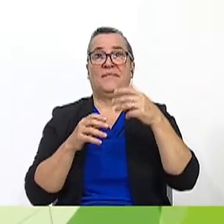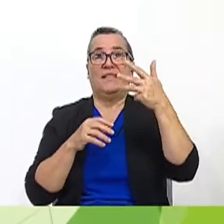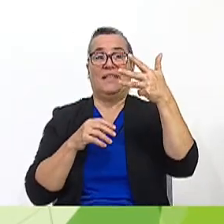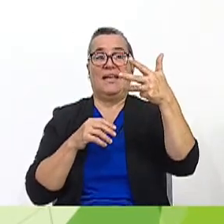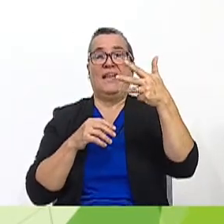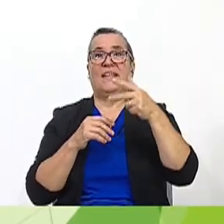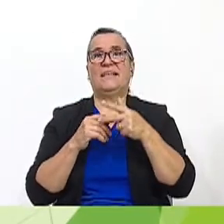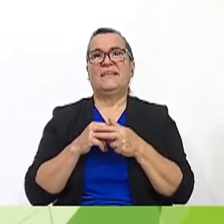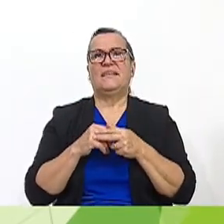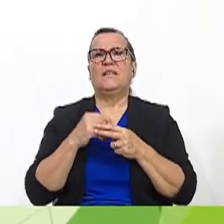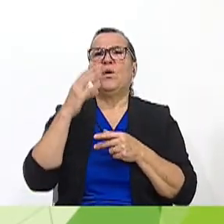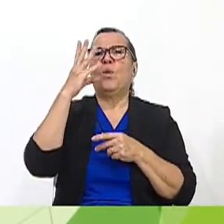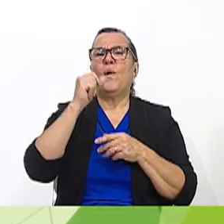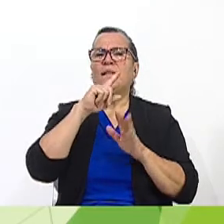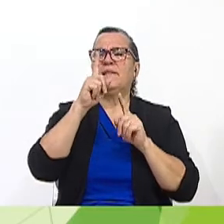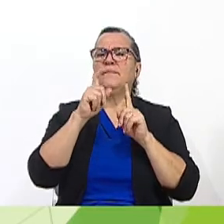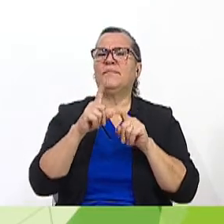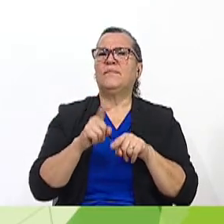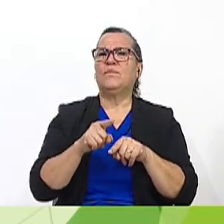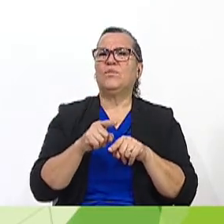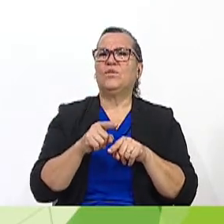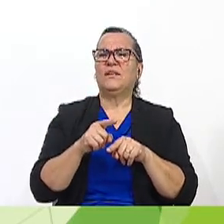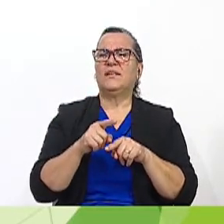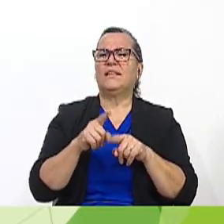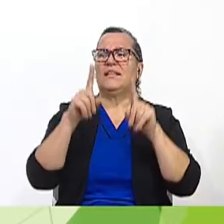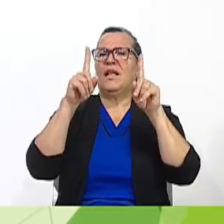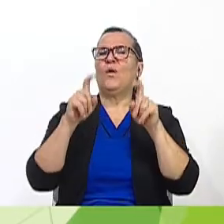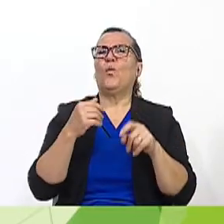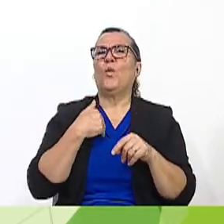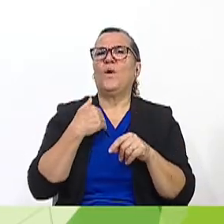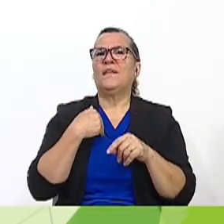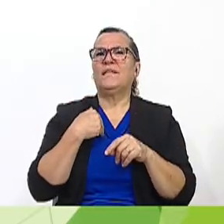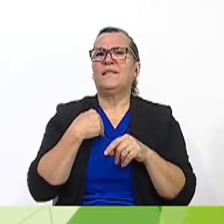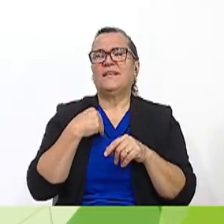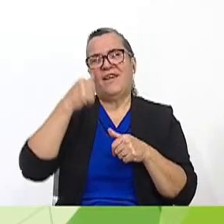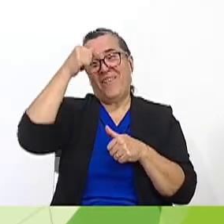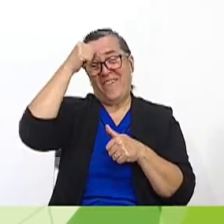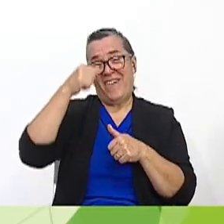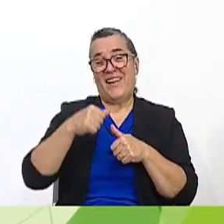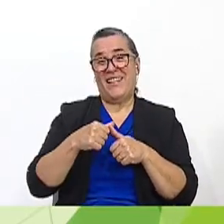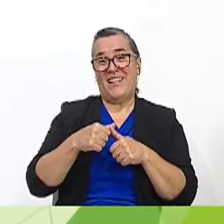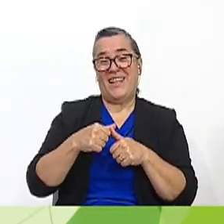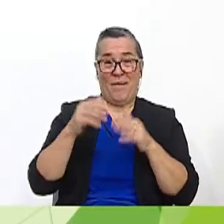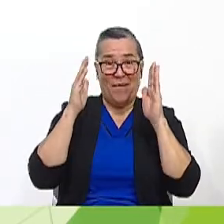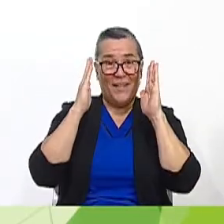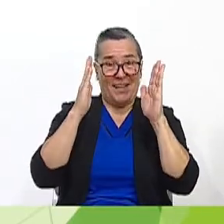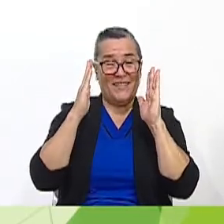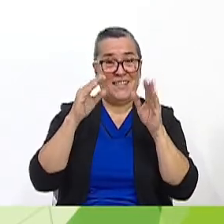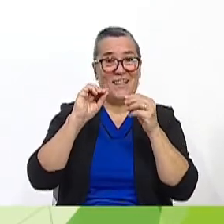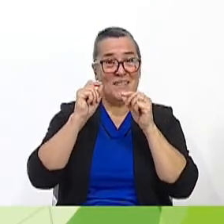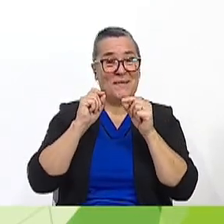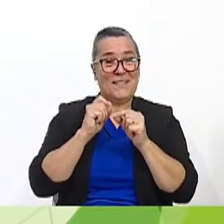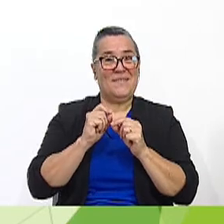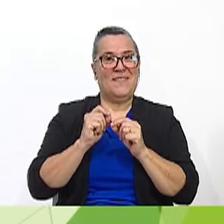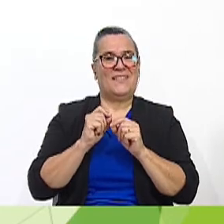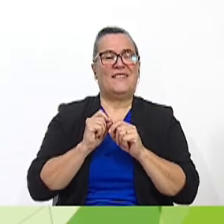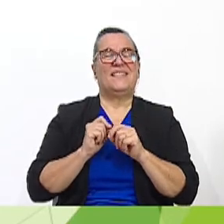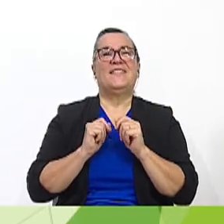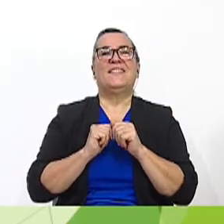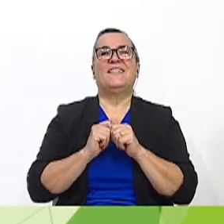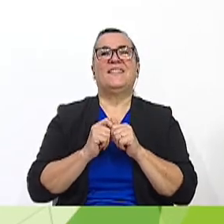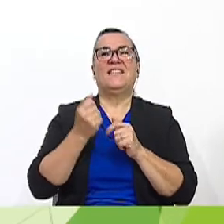How many questions does the quiz have? Remember that you are going to pay attention to specific details.